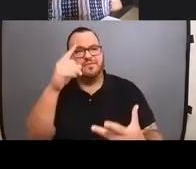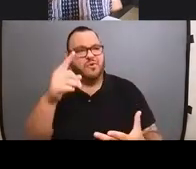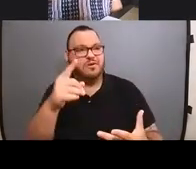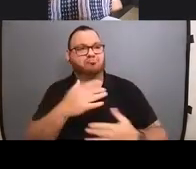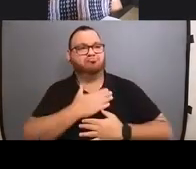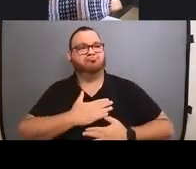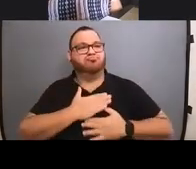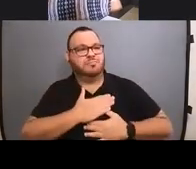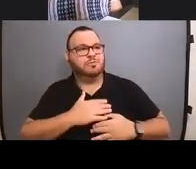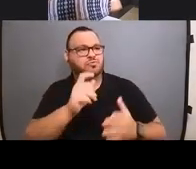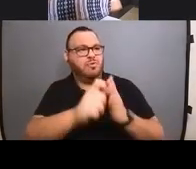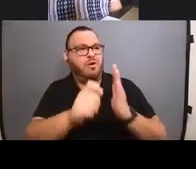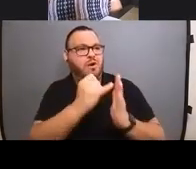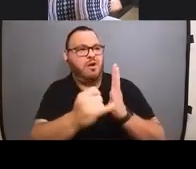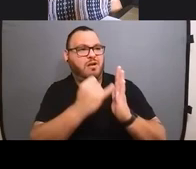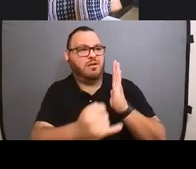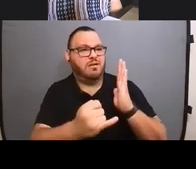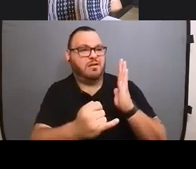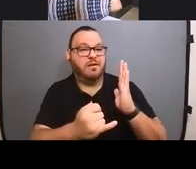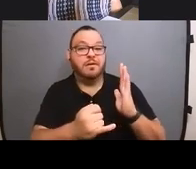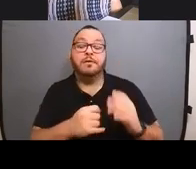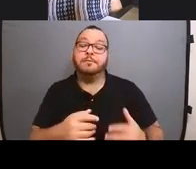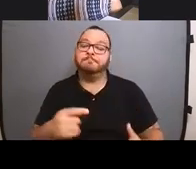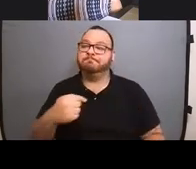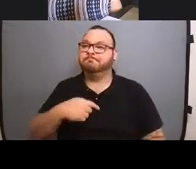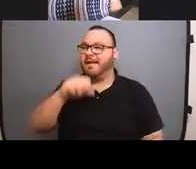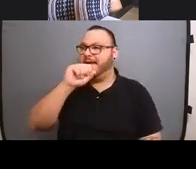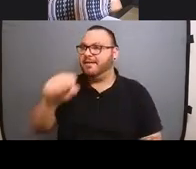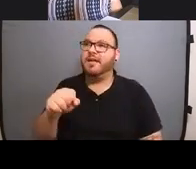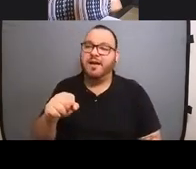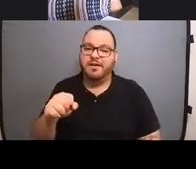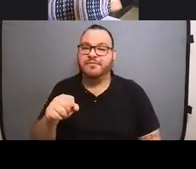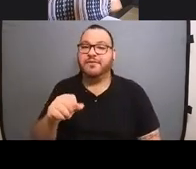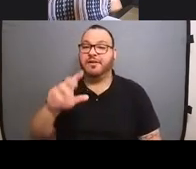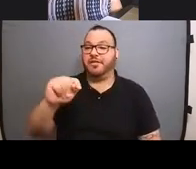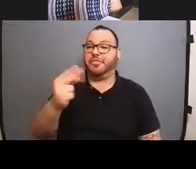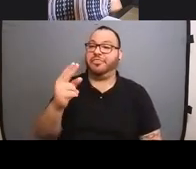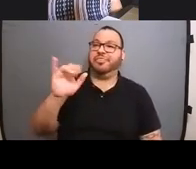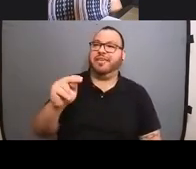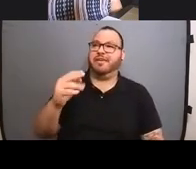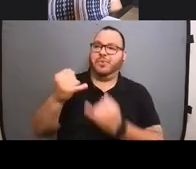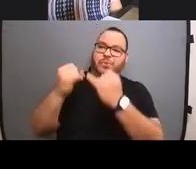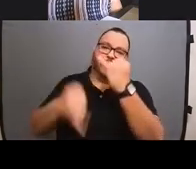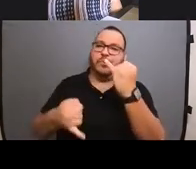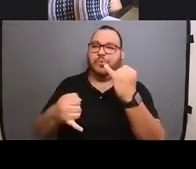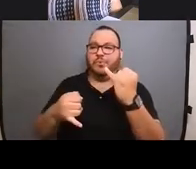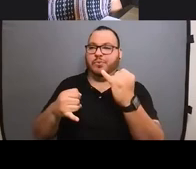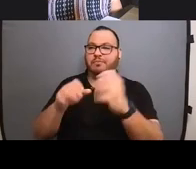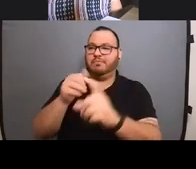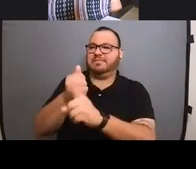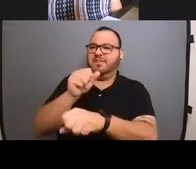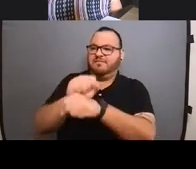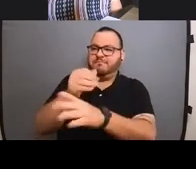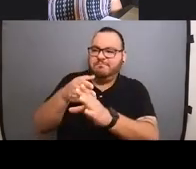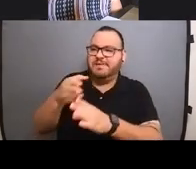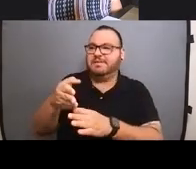I love when, um, especially them entrepreneurs get in touch with me and they're, they